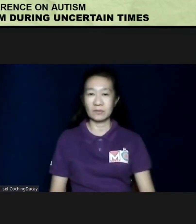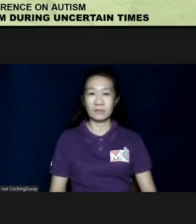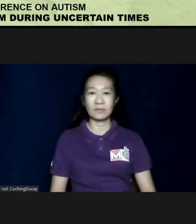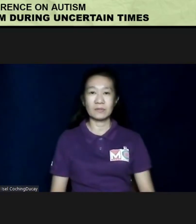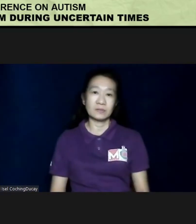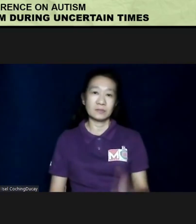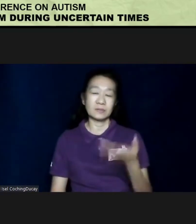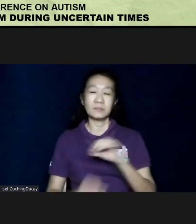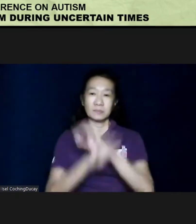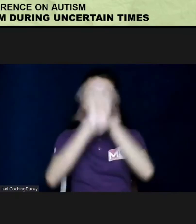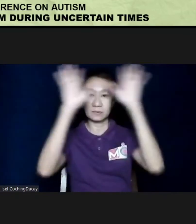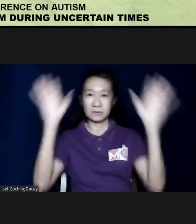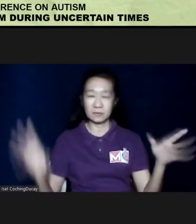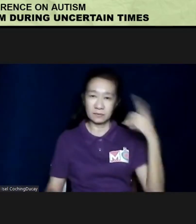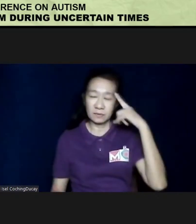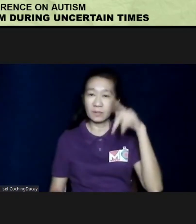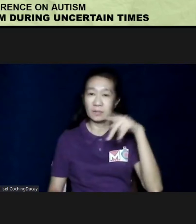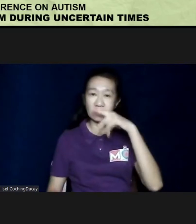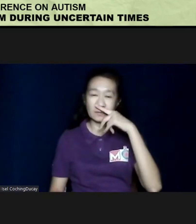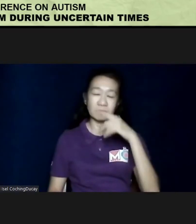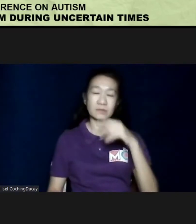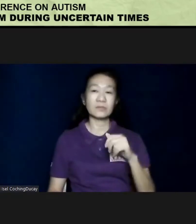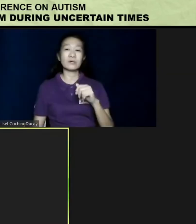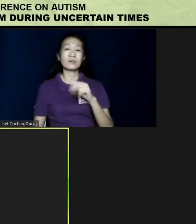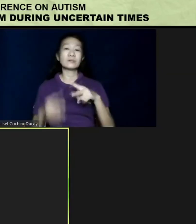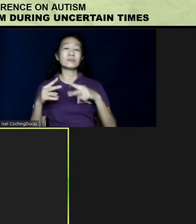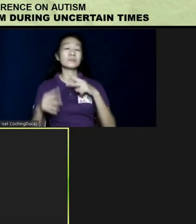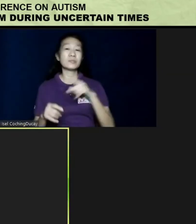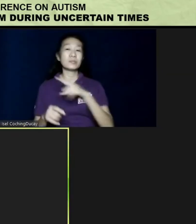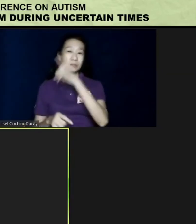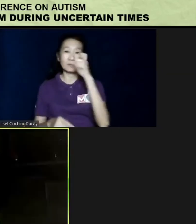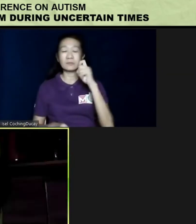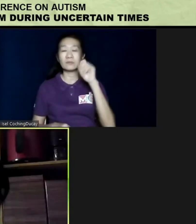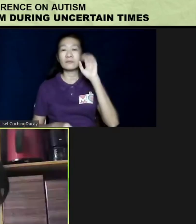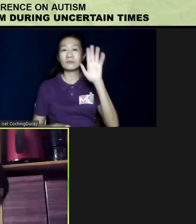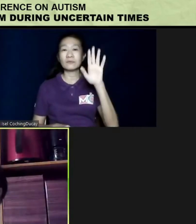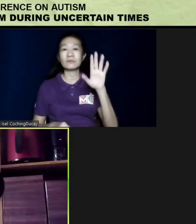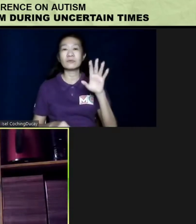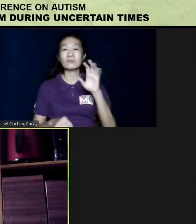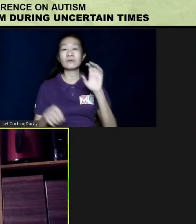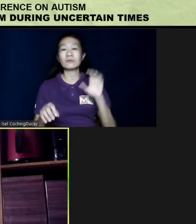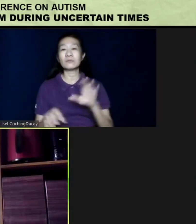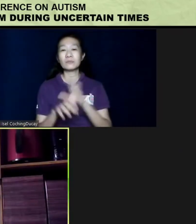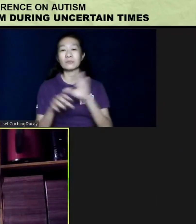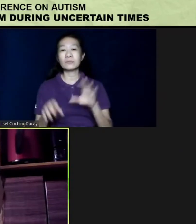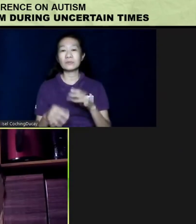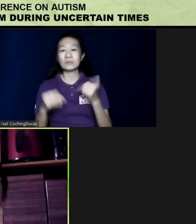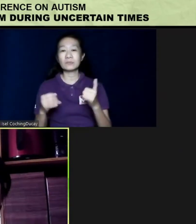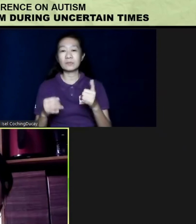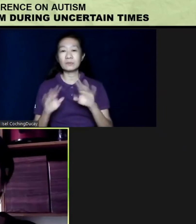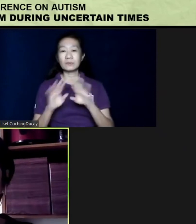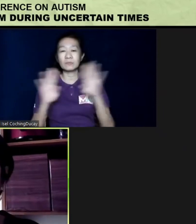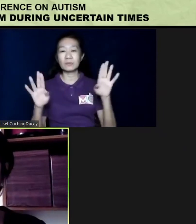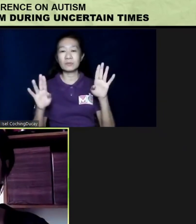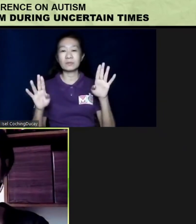our kids with autism because of your efforts. So, at this point, we can already open the